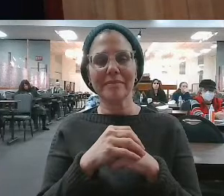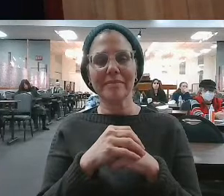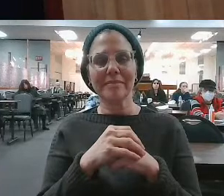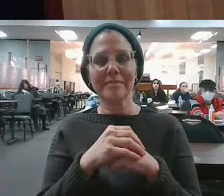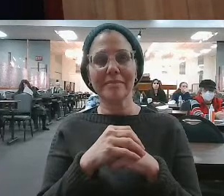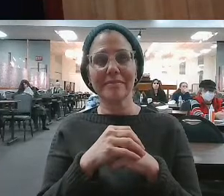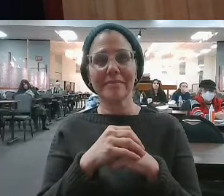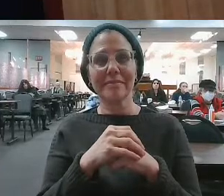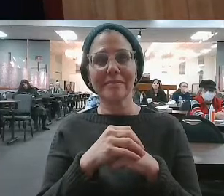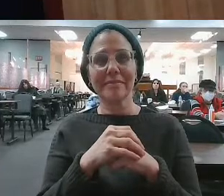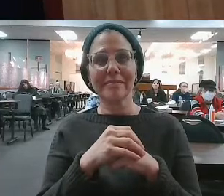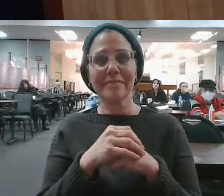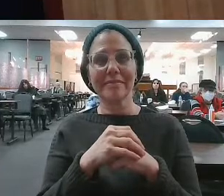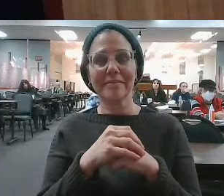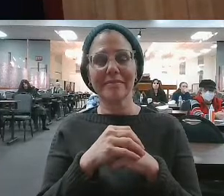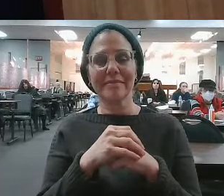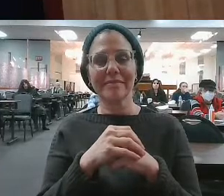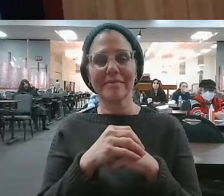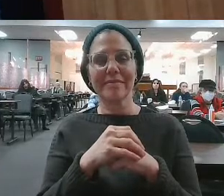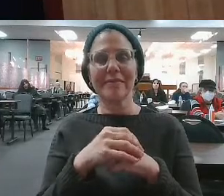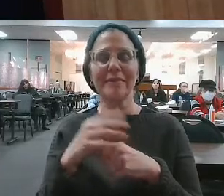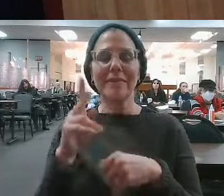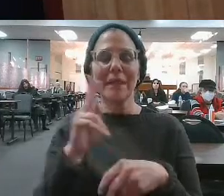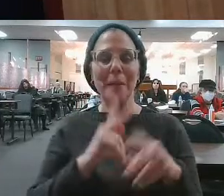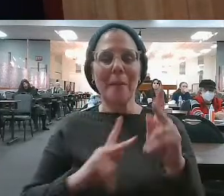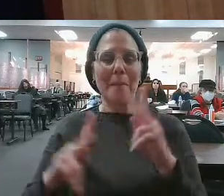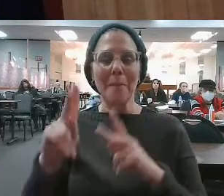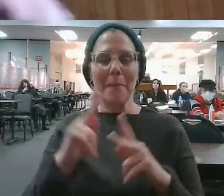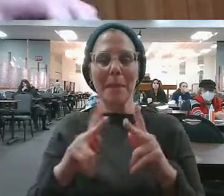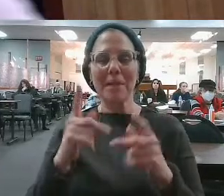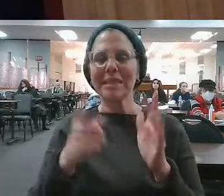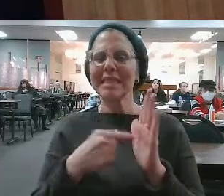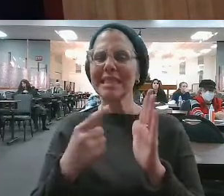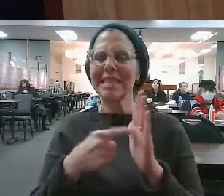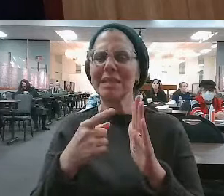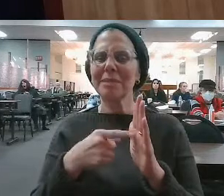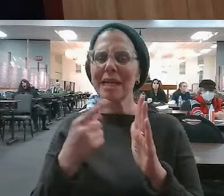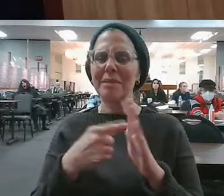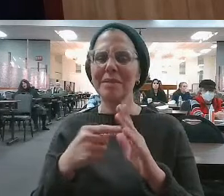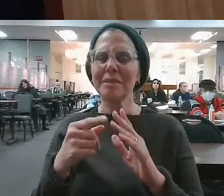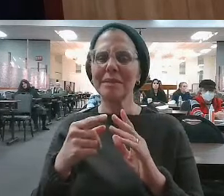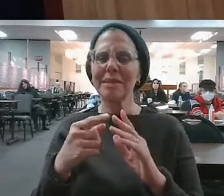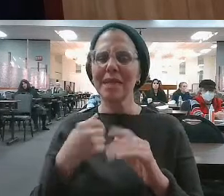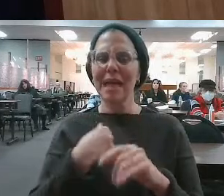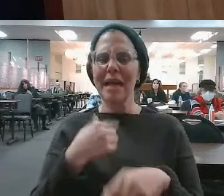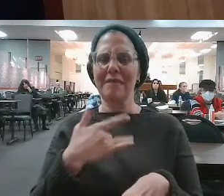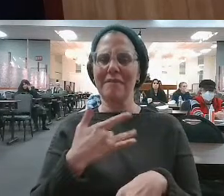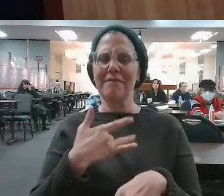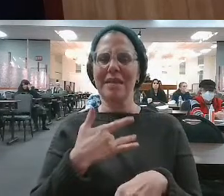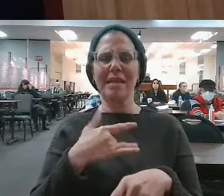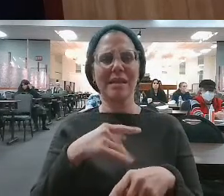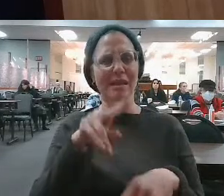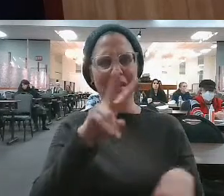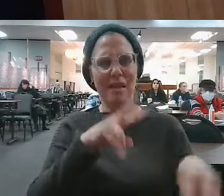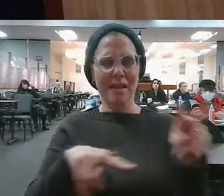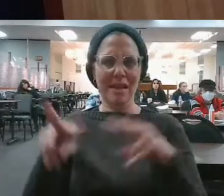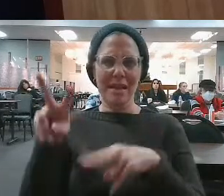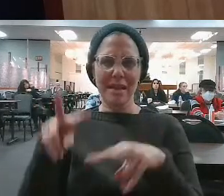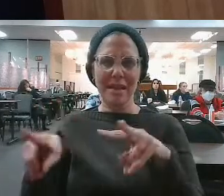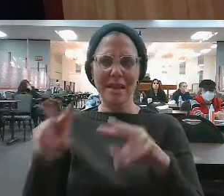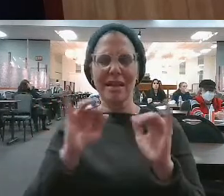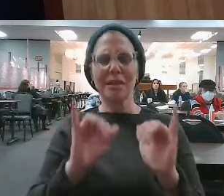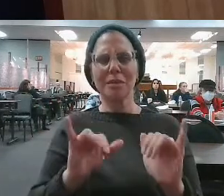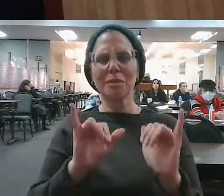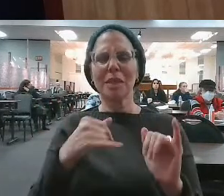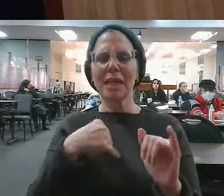you see such excitement happening all around you, all around you, and you want to be involved, you want to have a